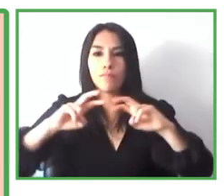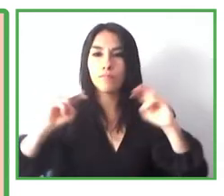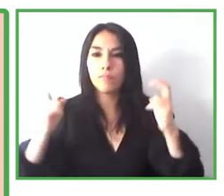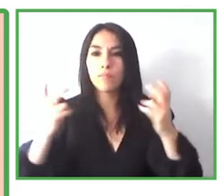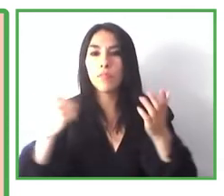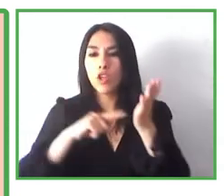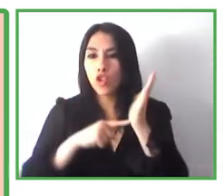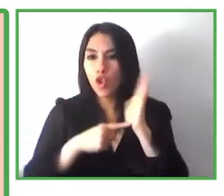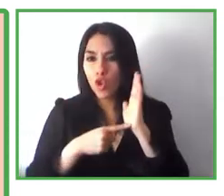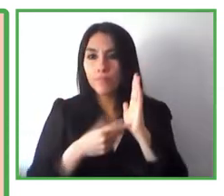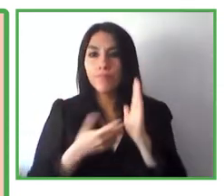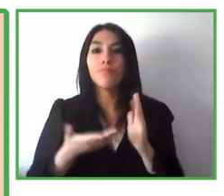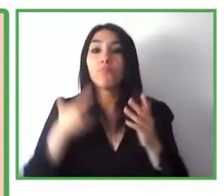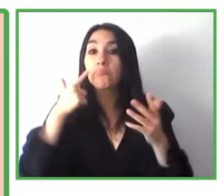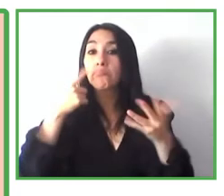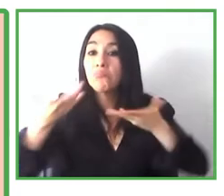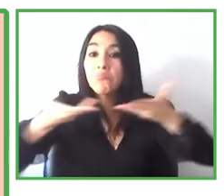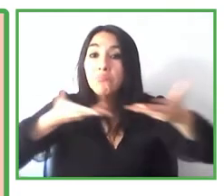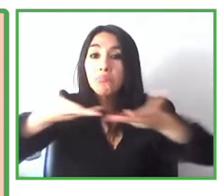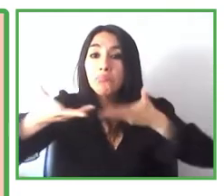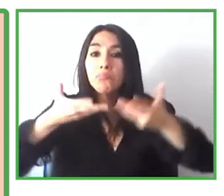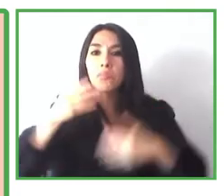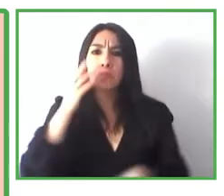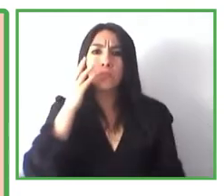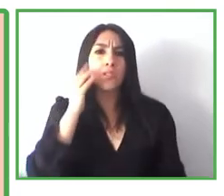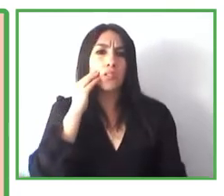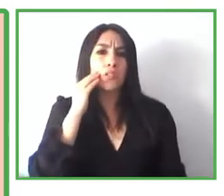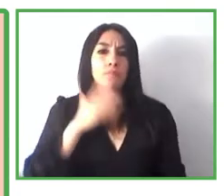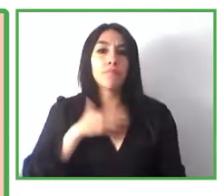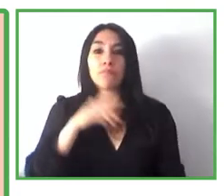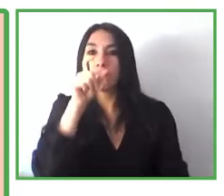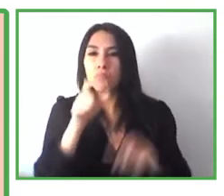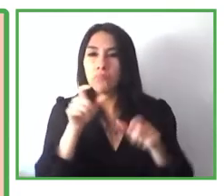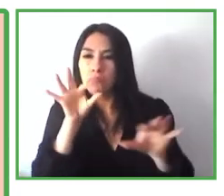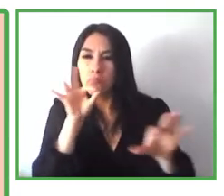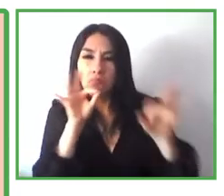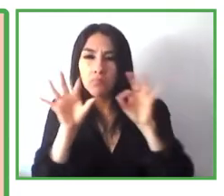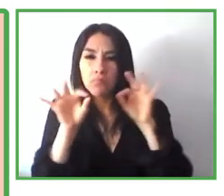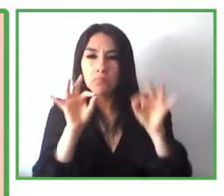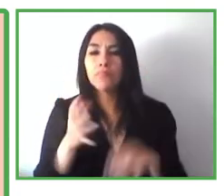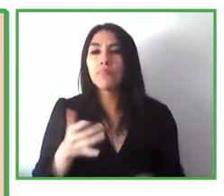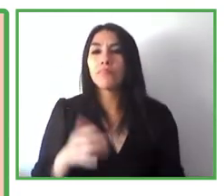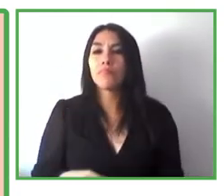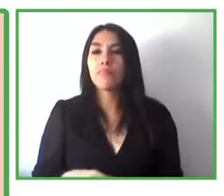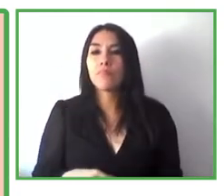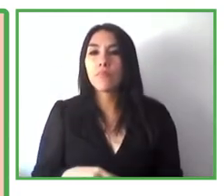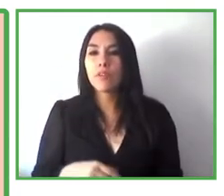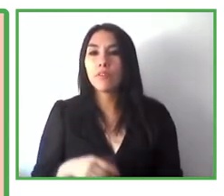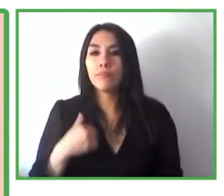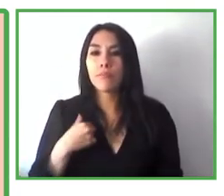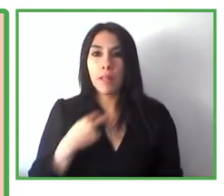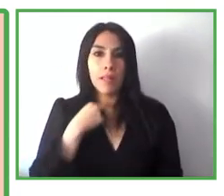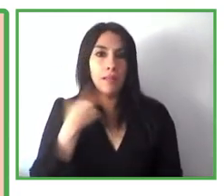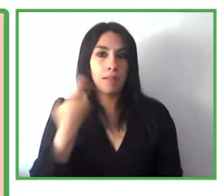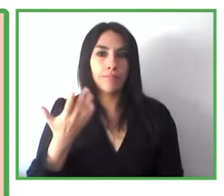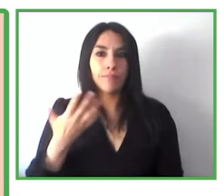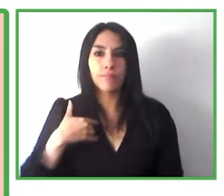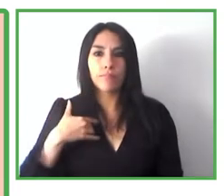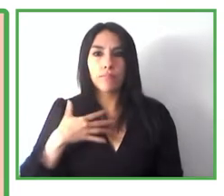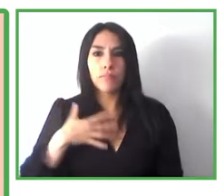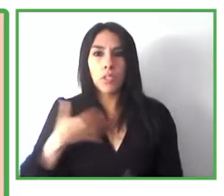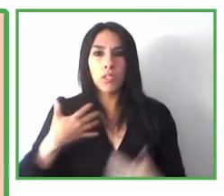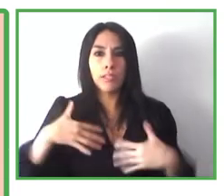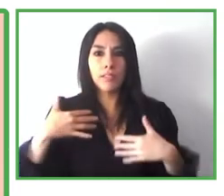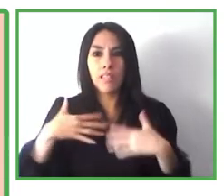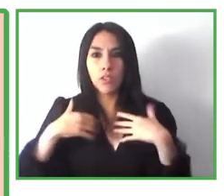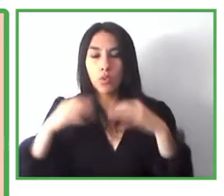analyze the interaction and the experiences of people. And we measure how the interior design attributes have an influence over the emotion and the